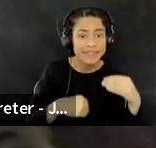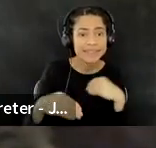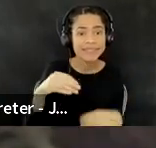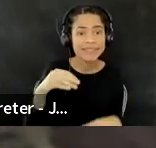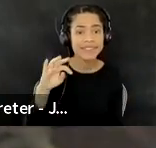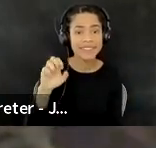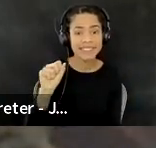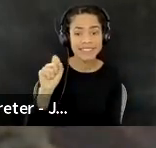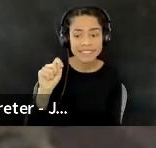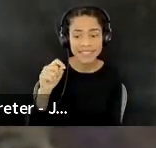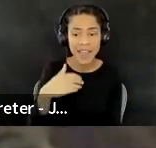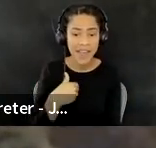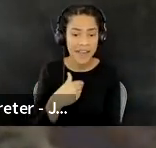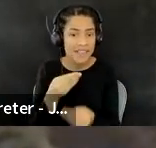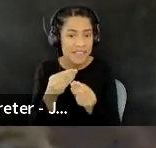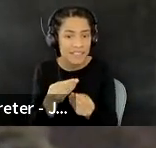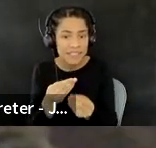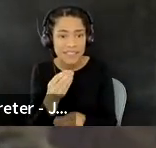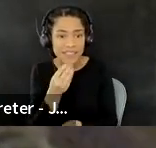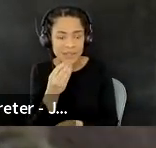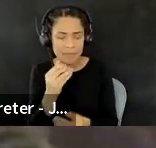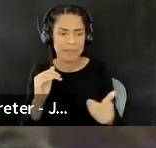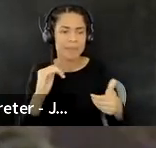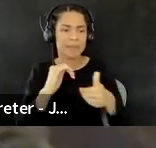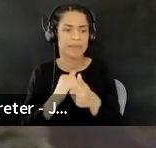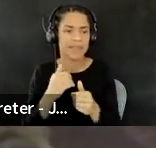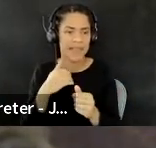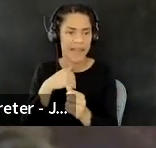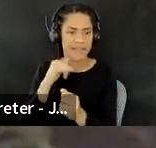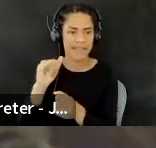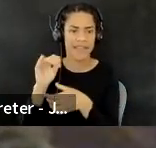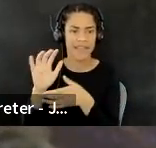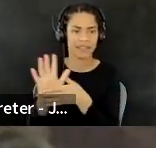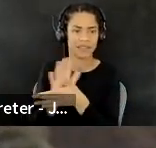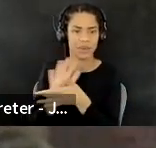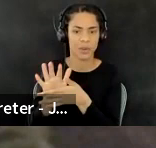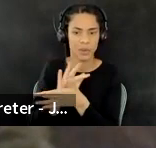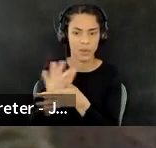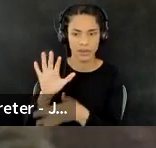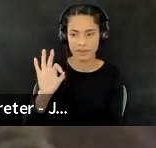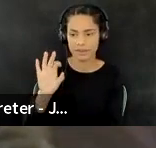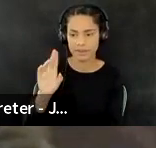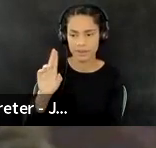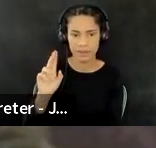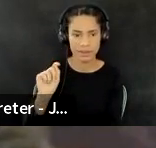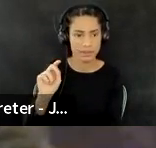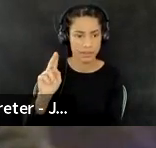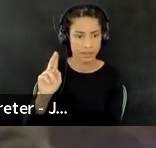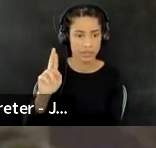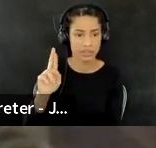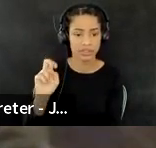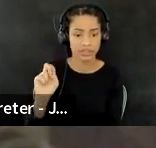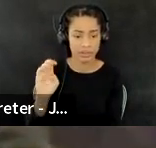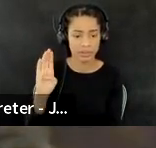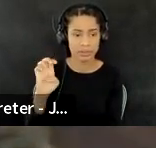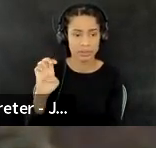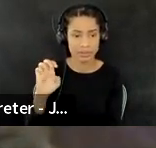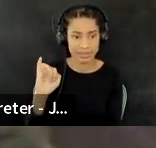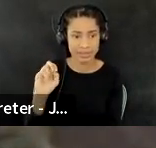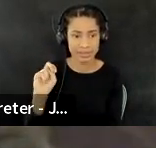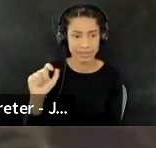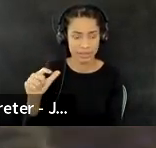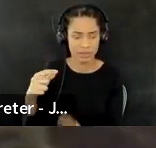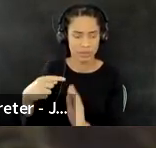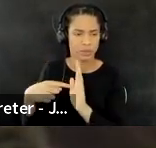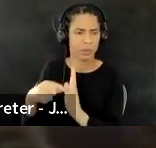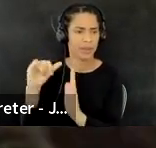with a show being Future Being, and so we got to be on stage together and talk, and, um, yeah, this is just one of the ways that we are,